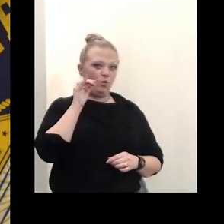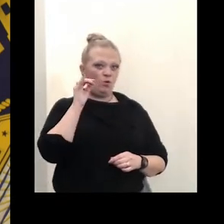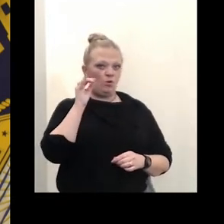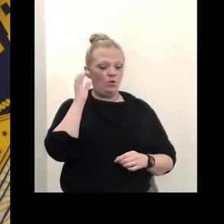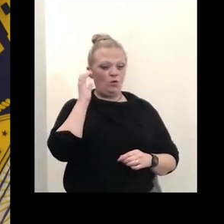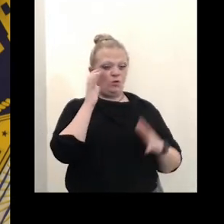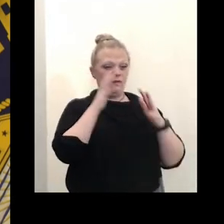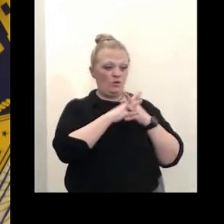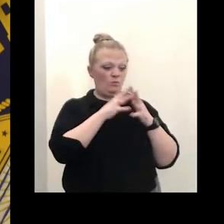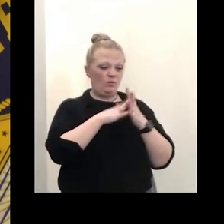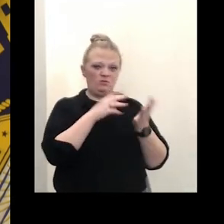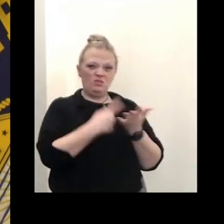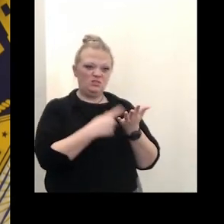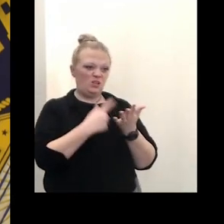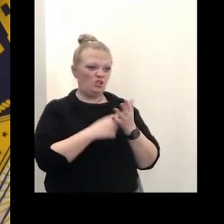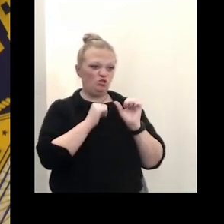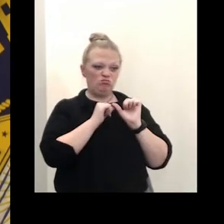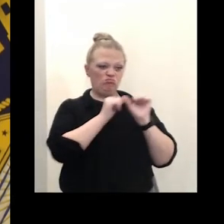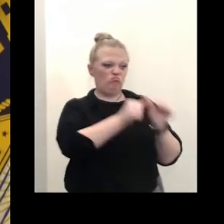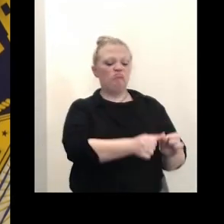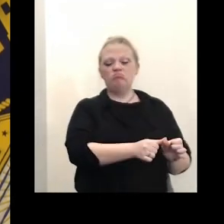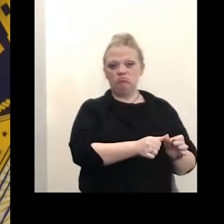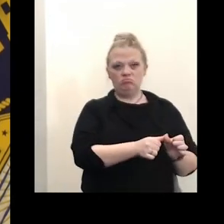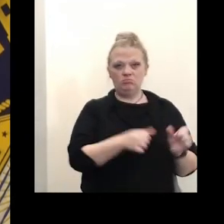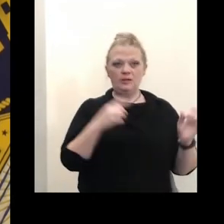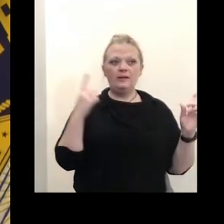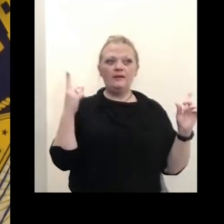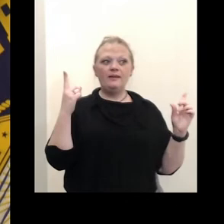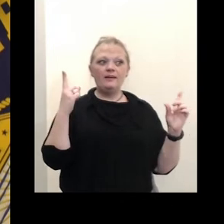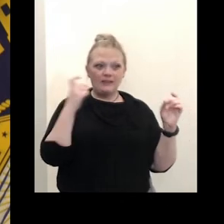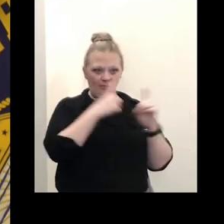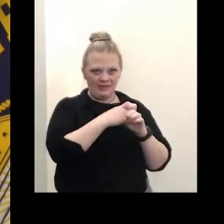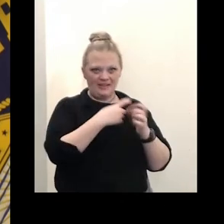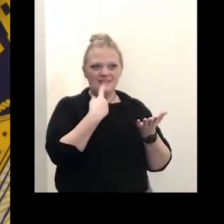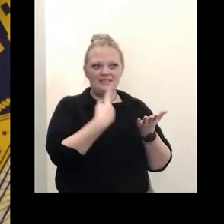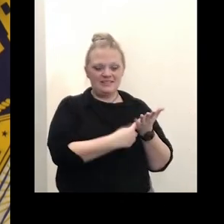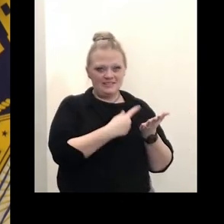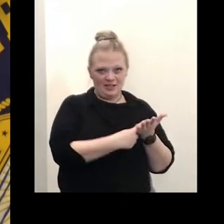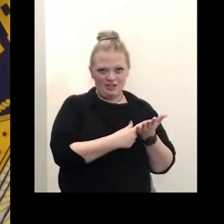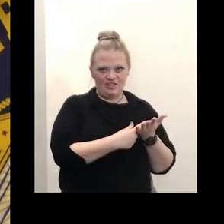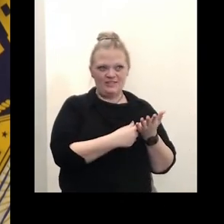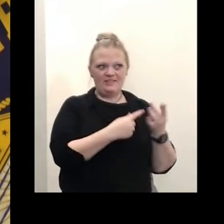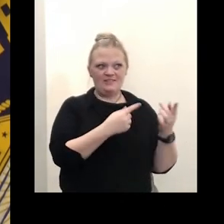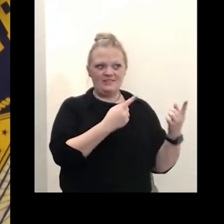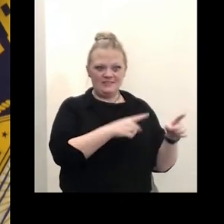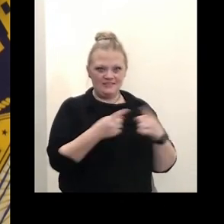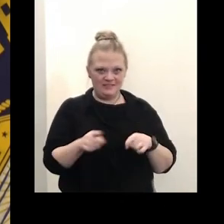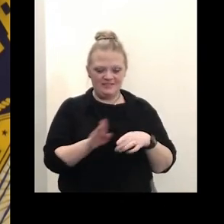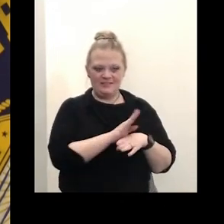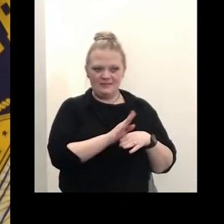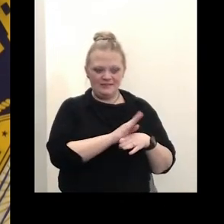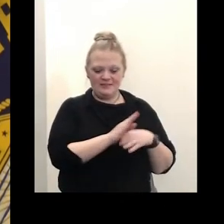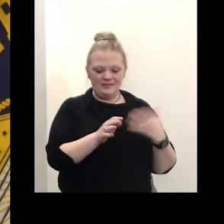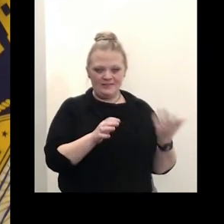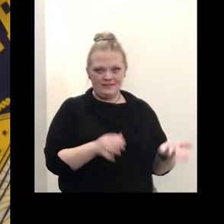are ongoing these are complicated discussions and transactions we're not talking about the equivalent of a lease for